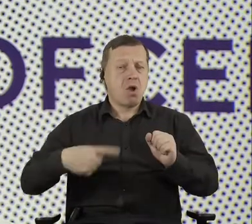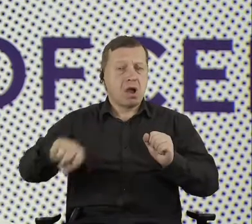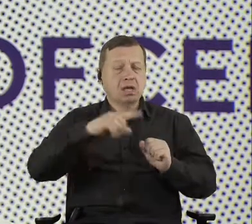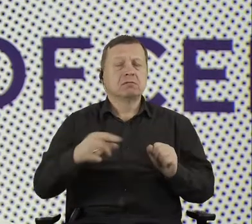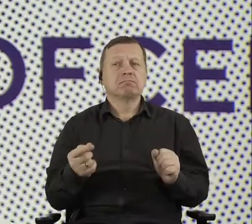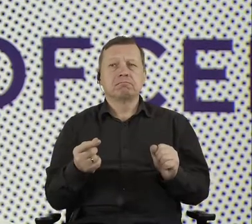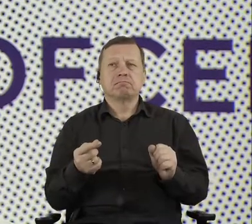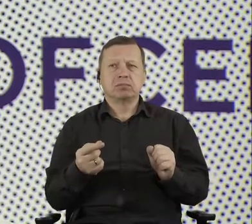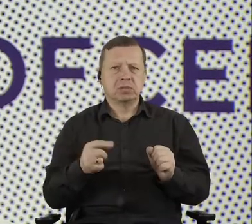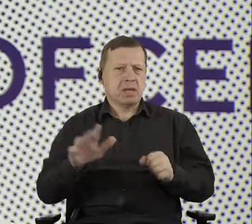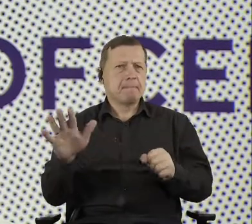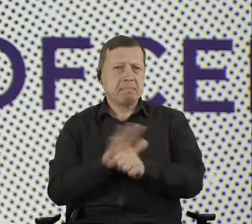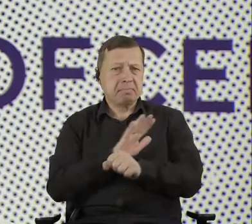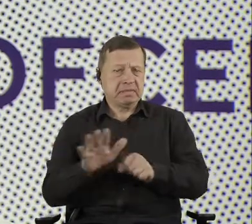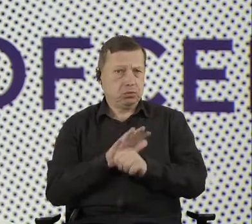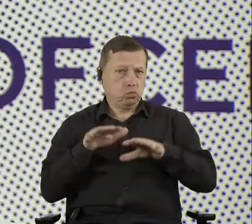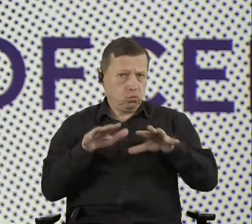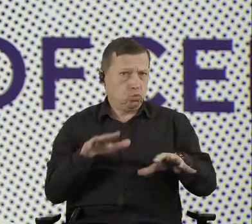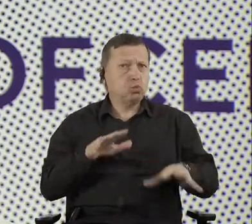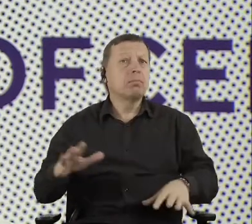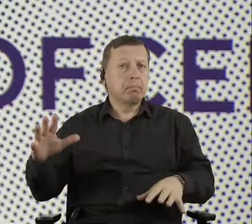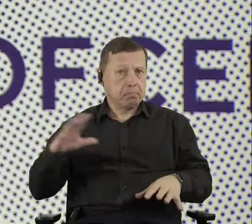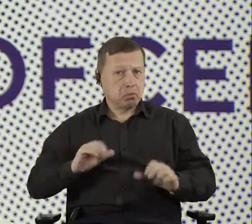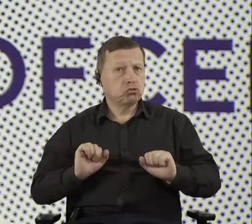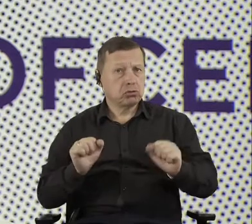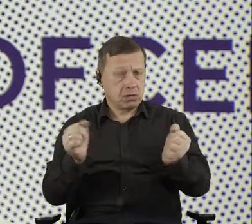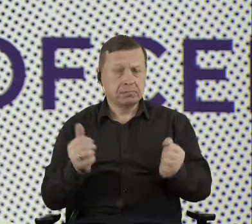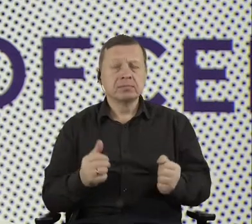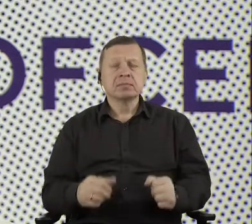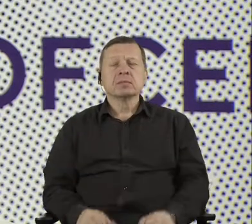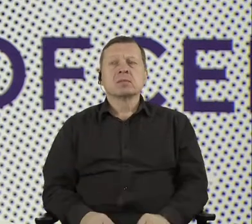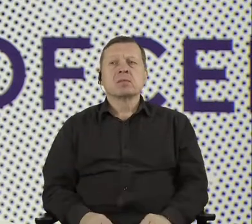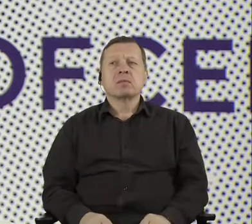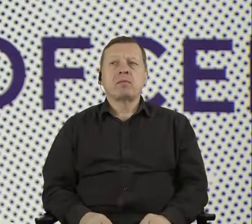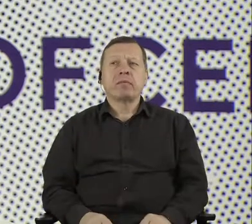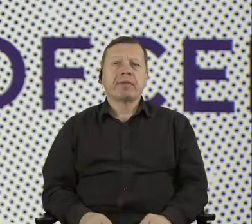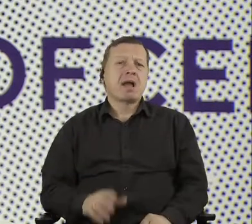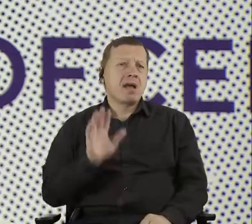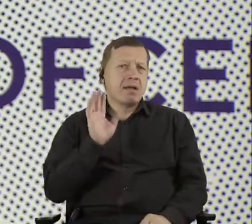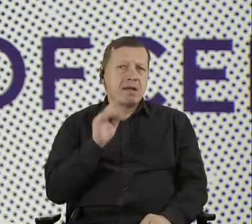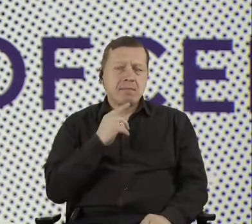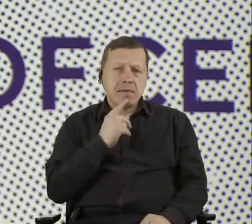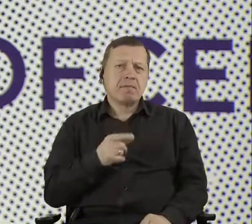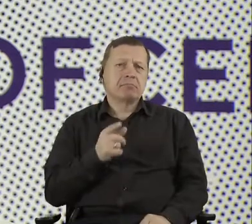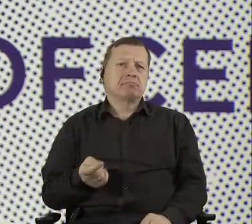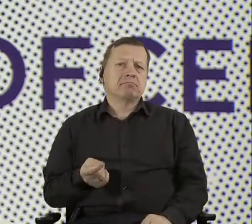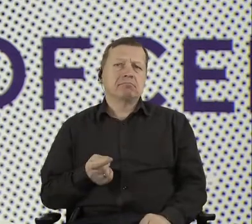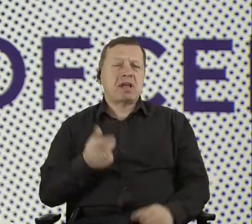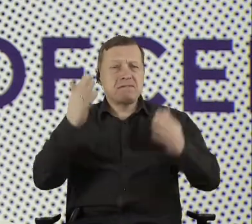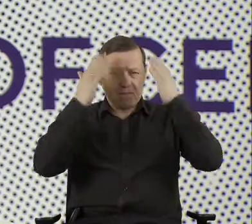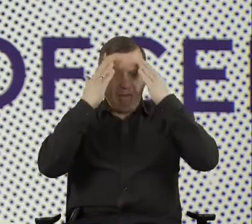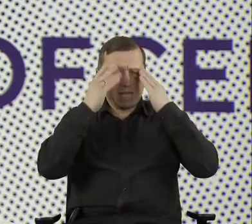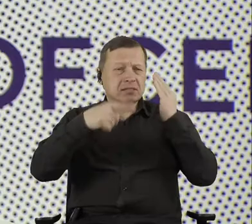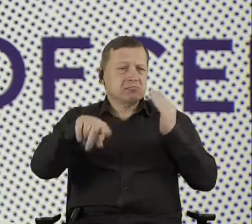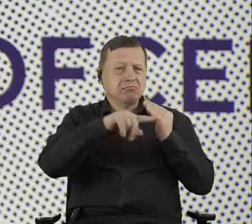without the technical background, forming the grassroots initiative that was supported by